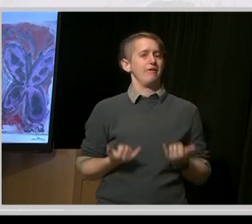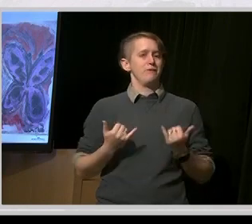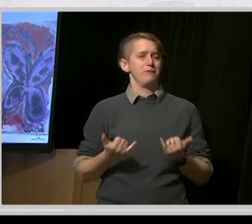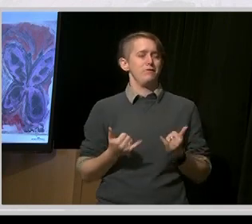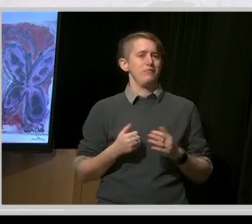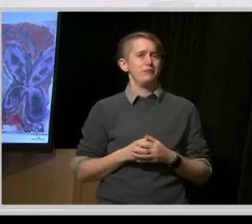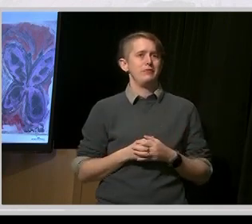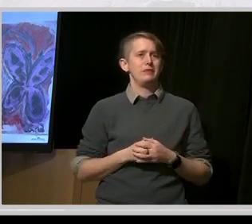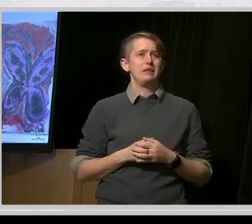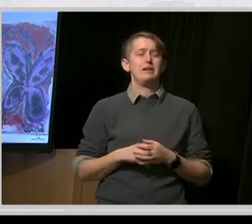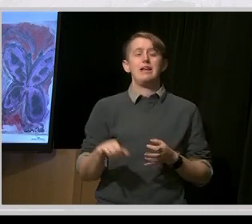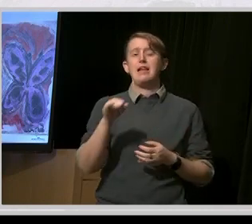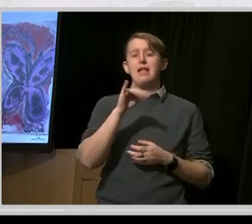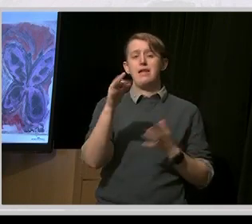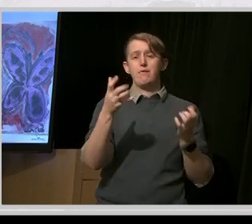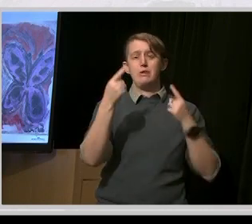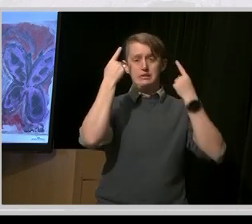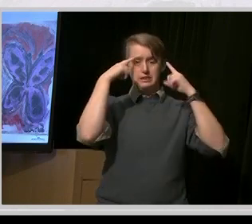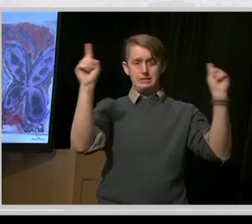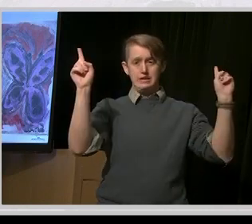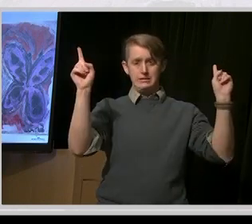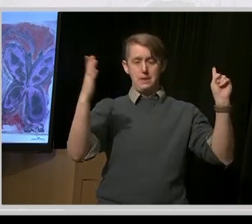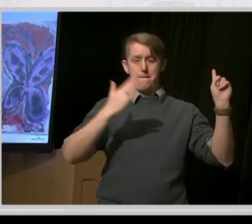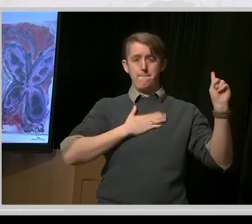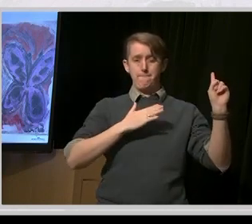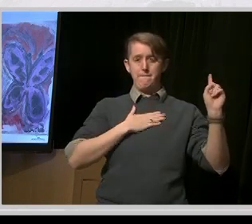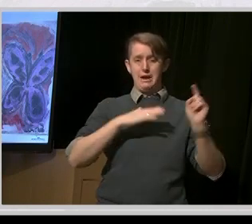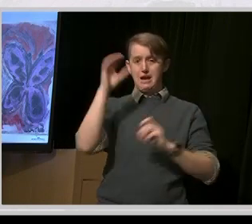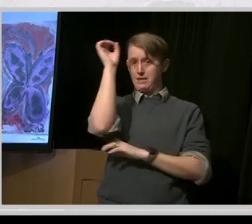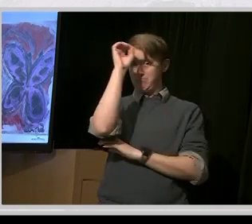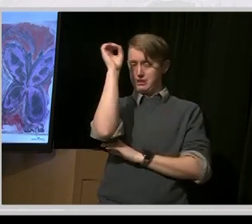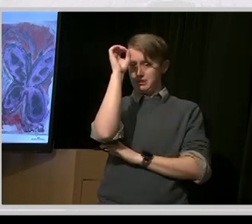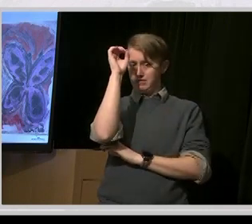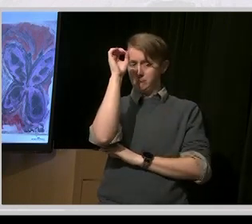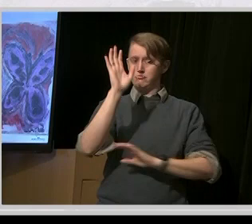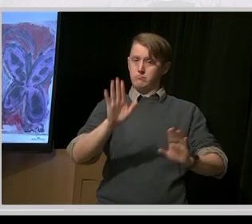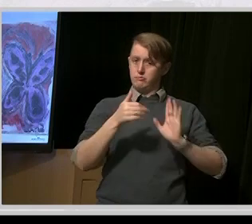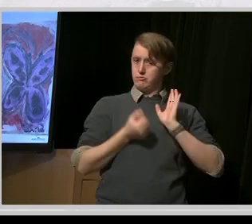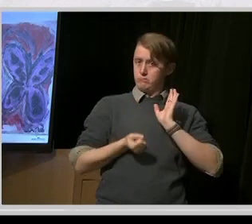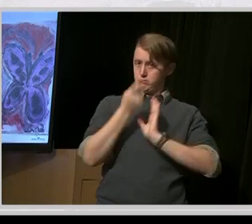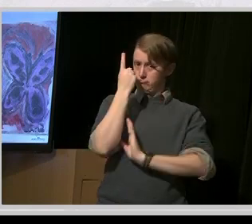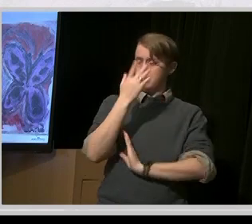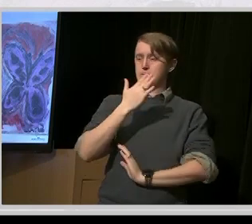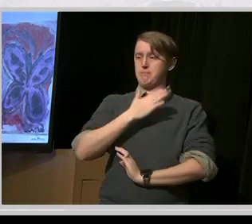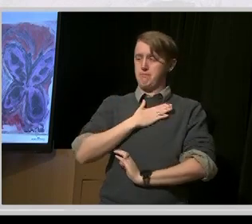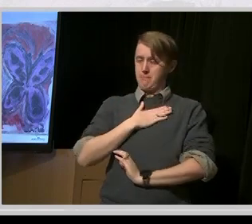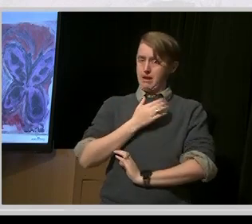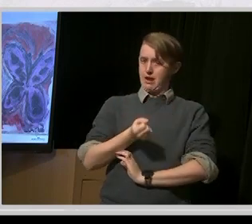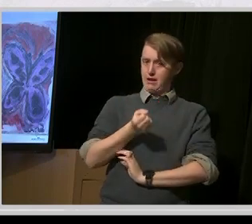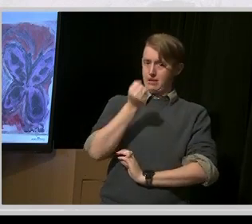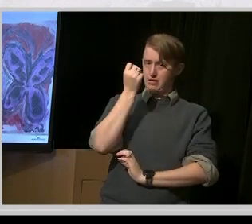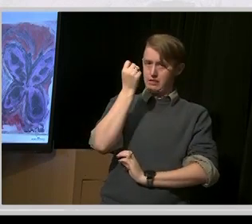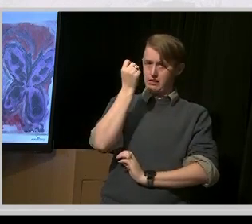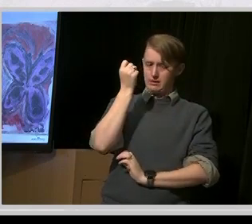in my opinion, we need to do two things. So these are my opinions, so three things.